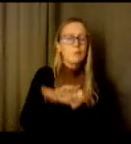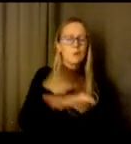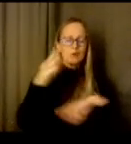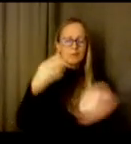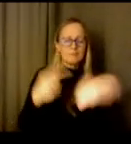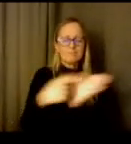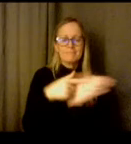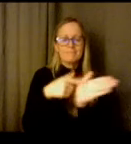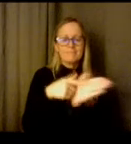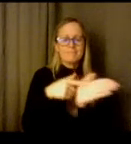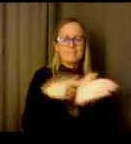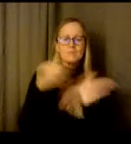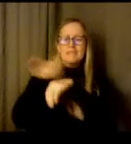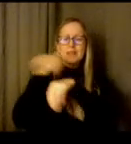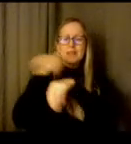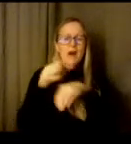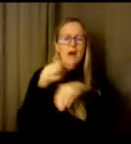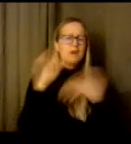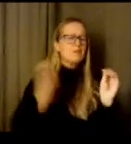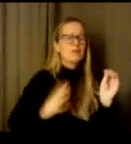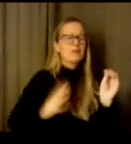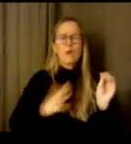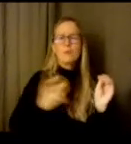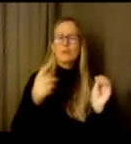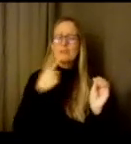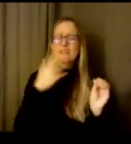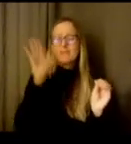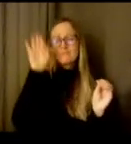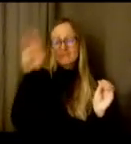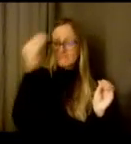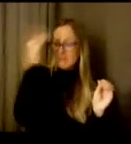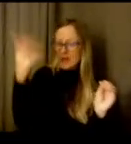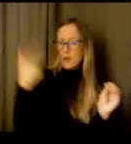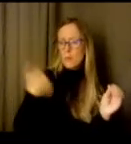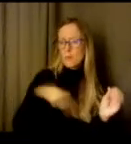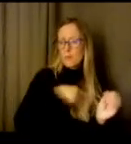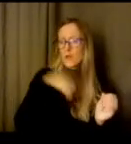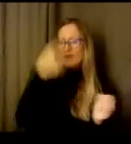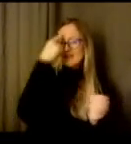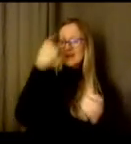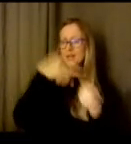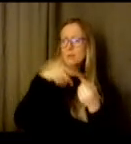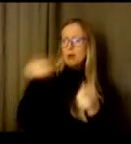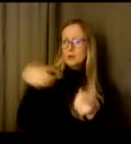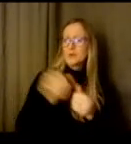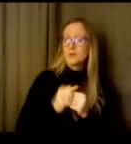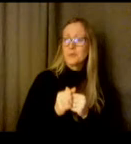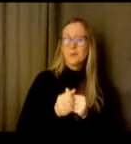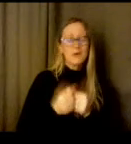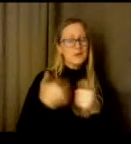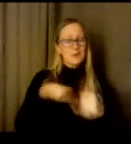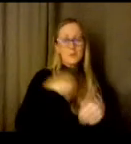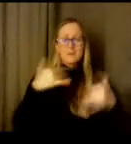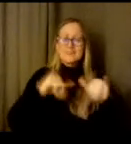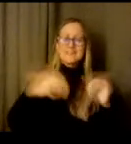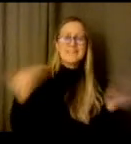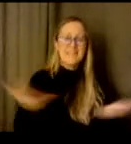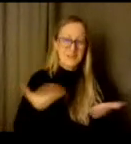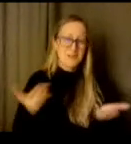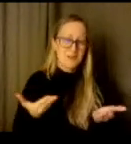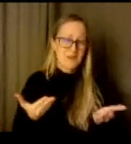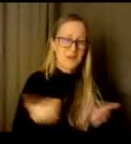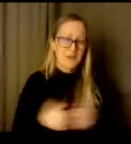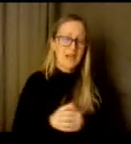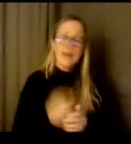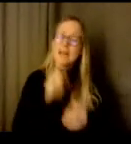here you go um just letting people know that we're here um and the feedback has been great. Lowell is a very special